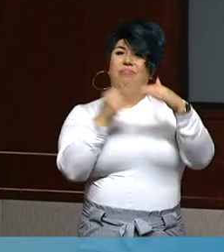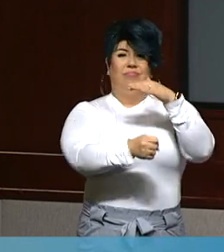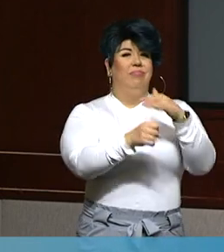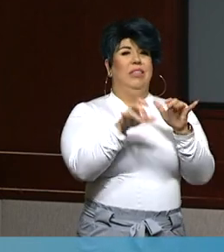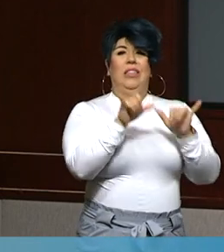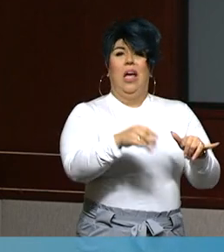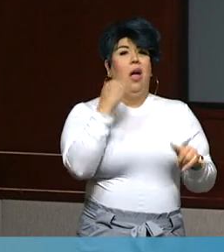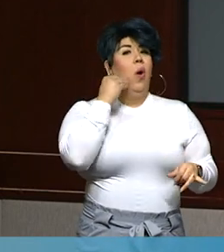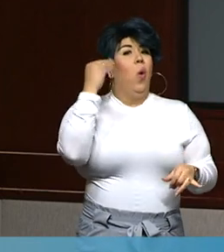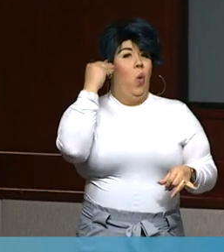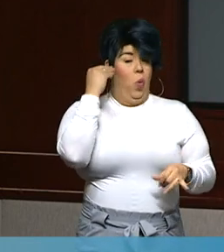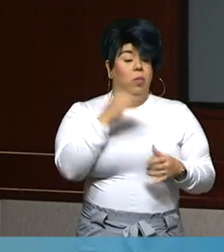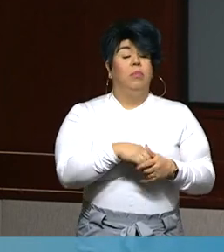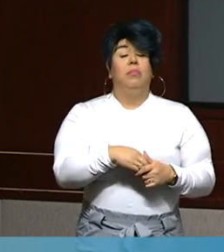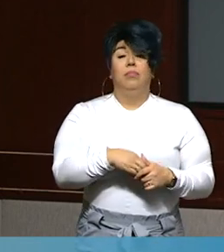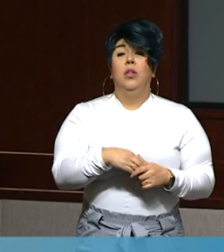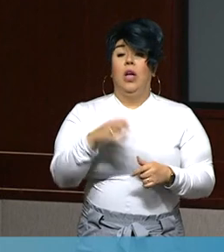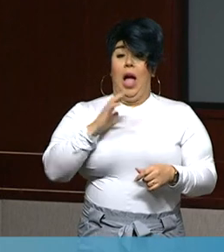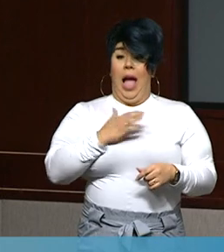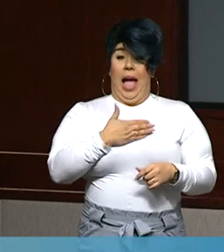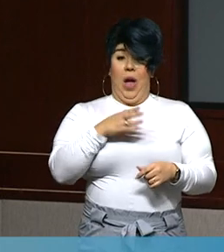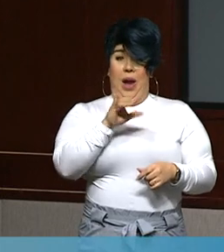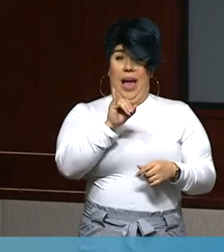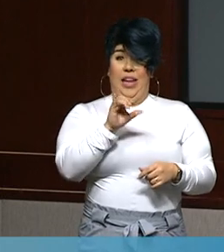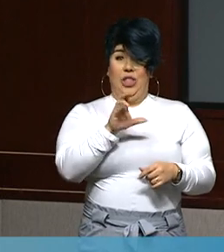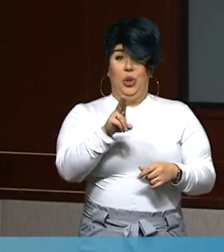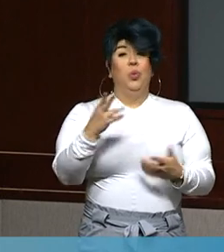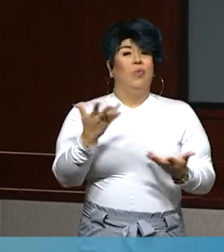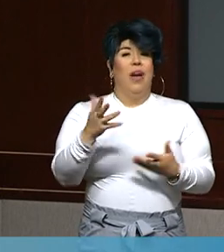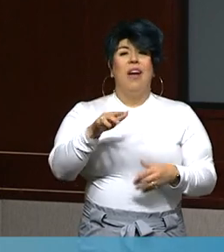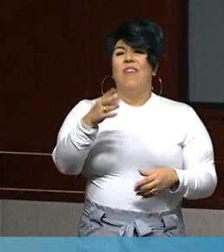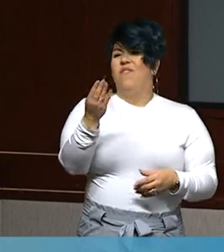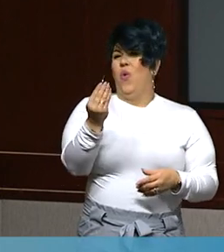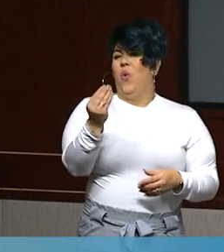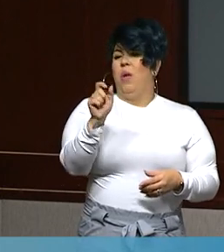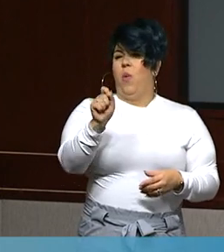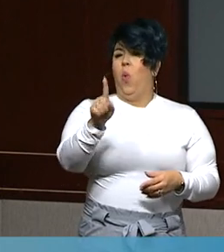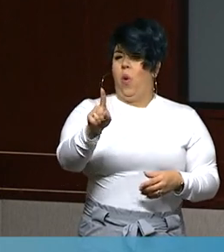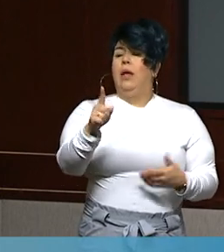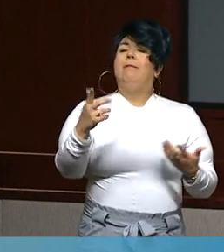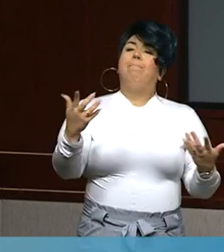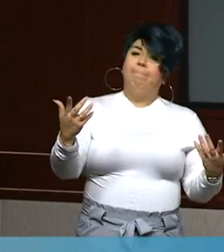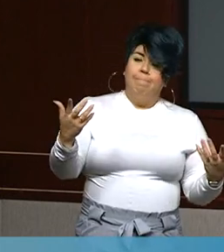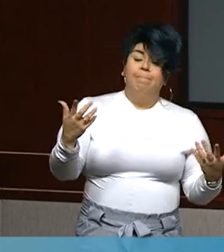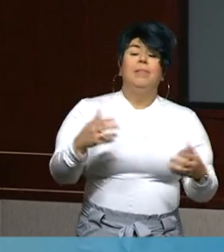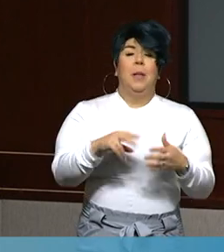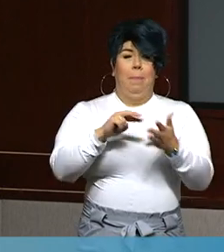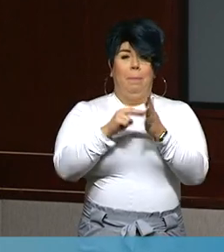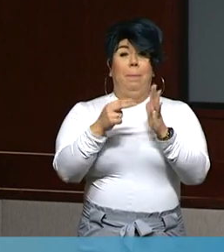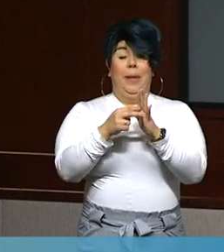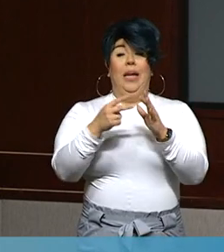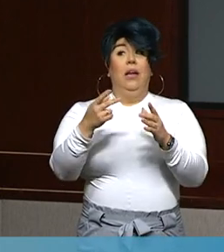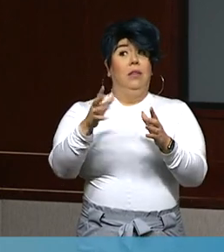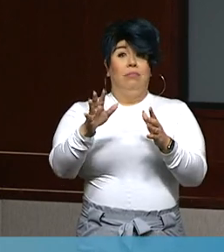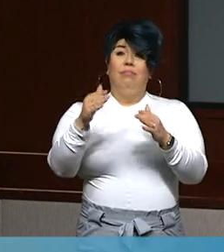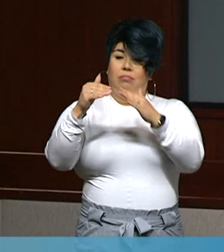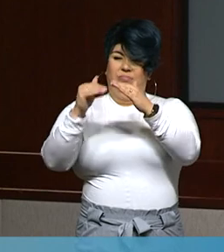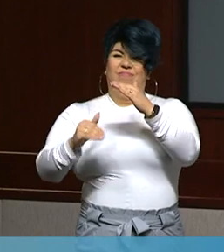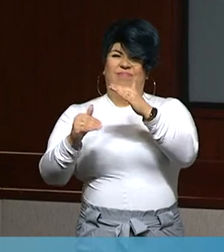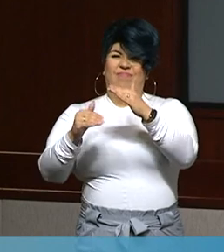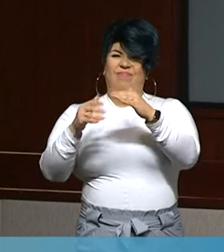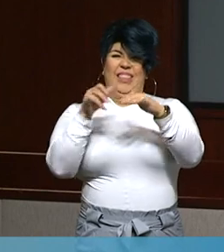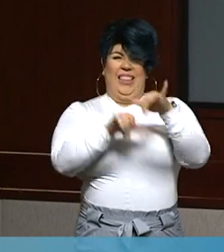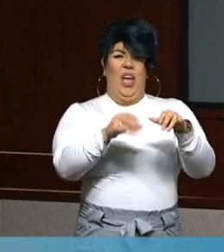that the San Joaquin Valley region's ICU capacity was 14.1%, which subsequently fell to 8.6% on